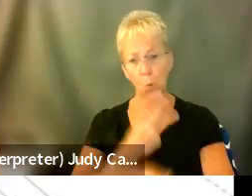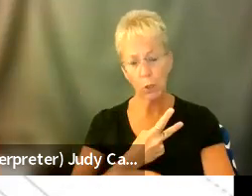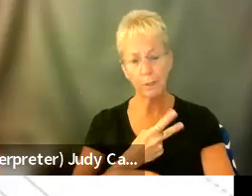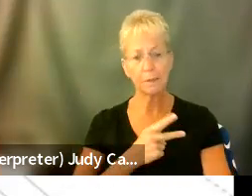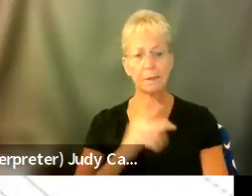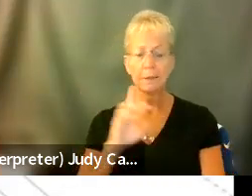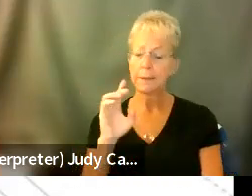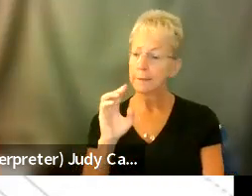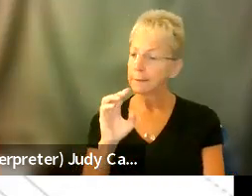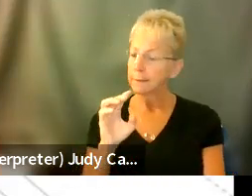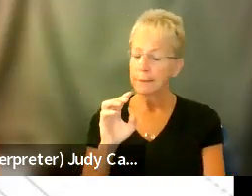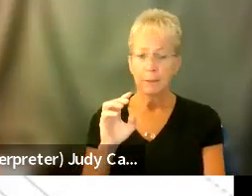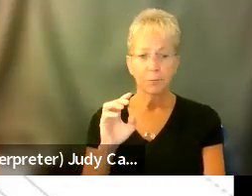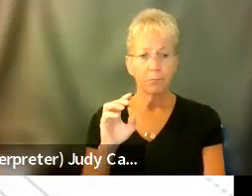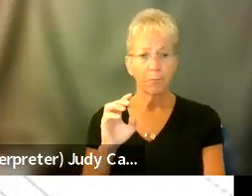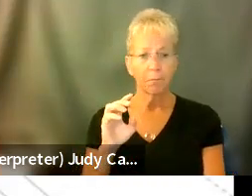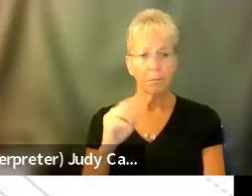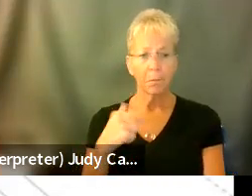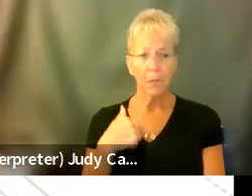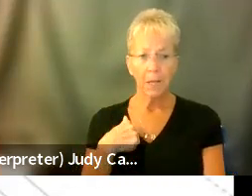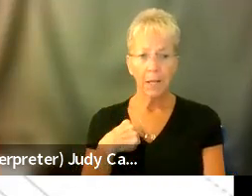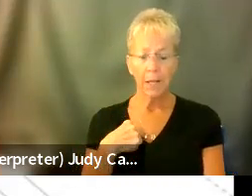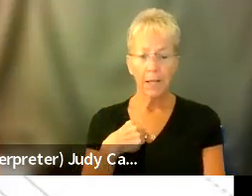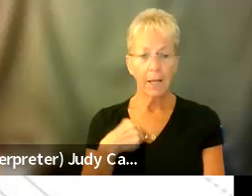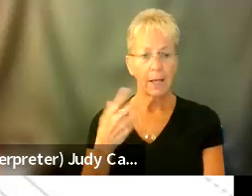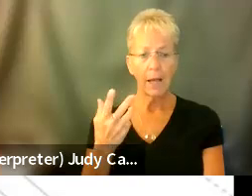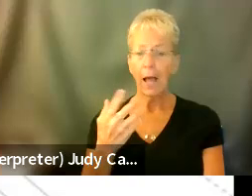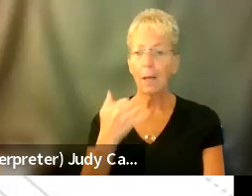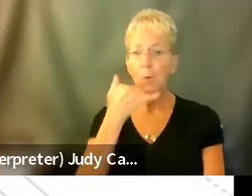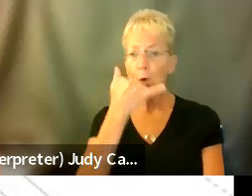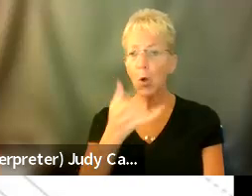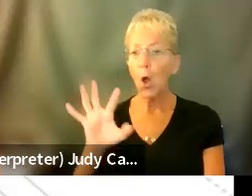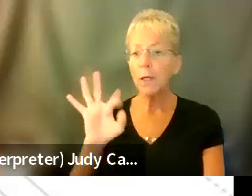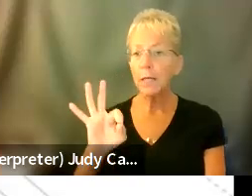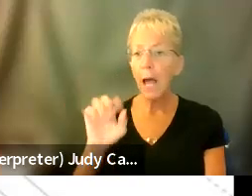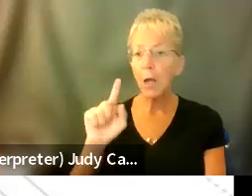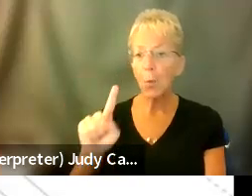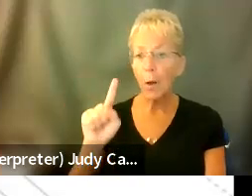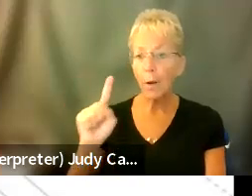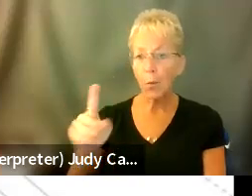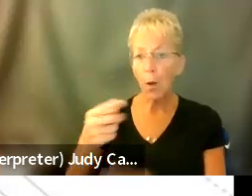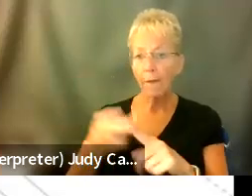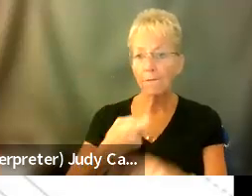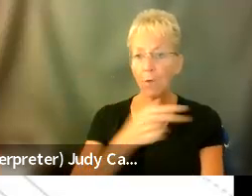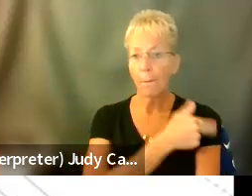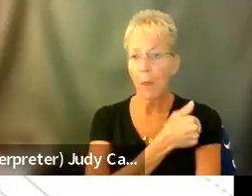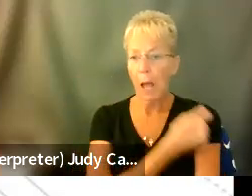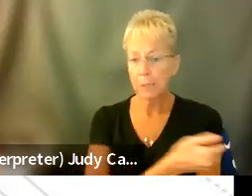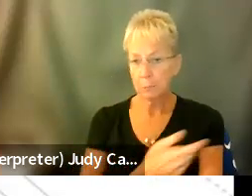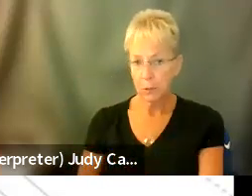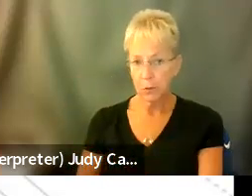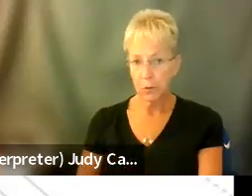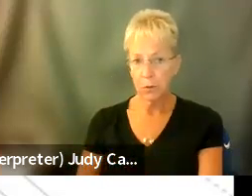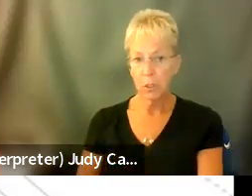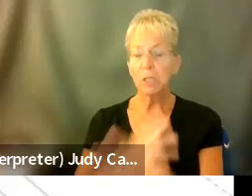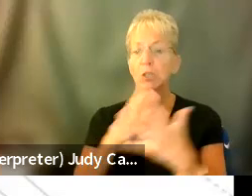and so like I even called, I called 911 because I did, I was so desperate. I was in so much pain.